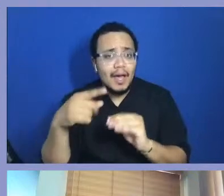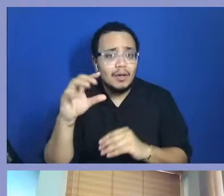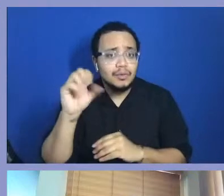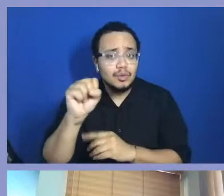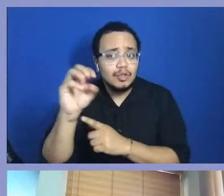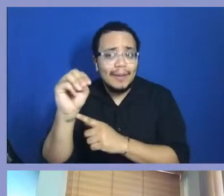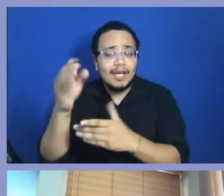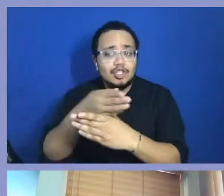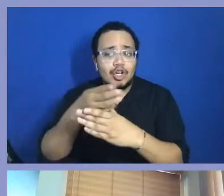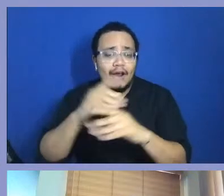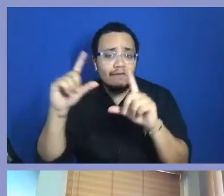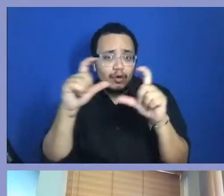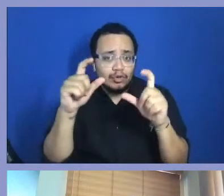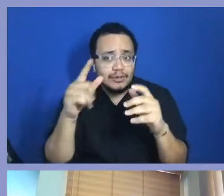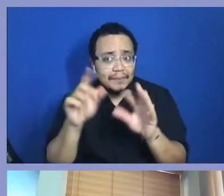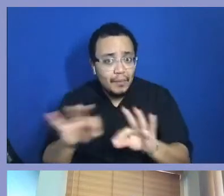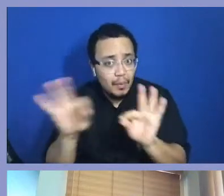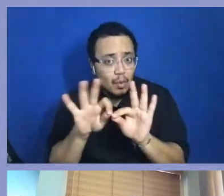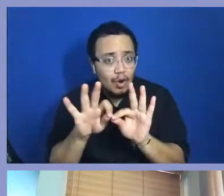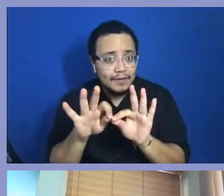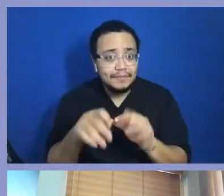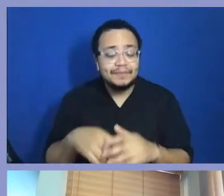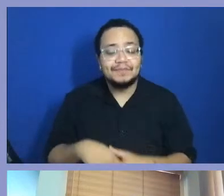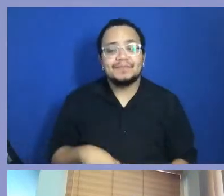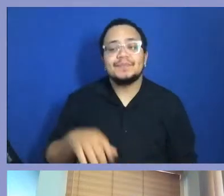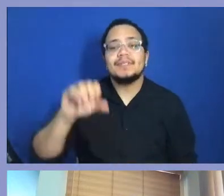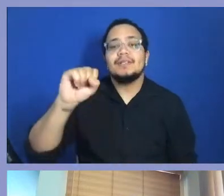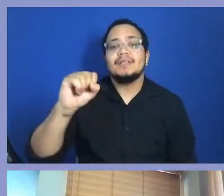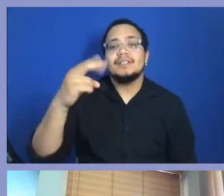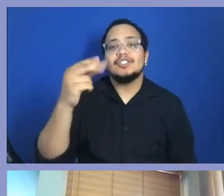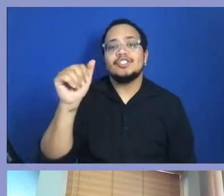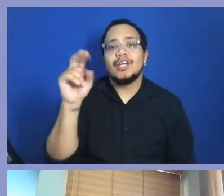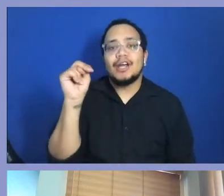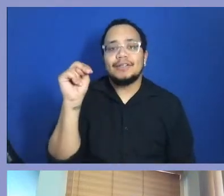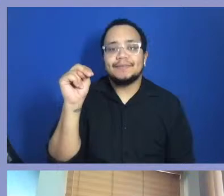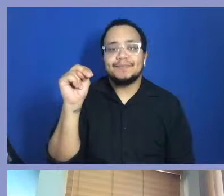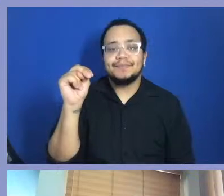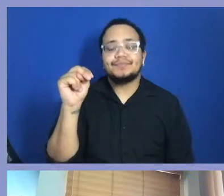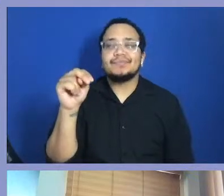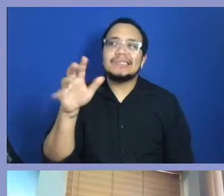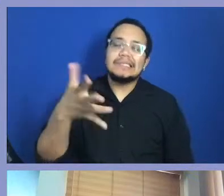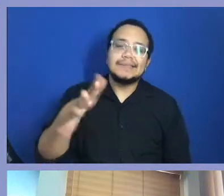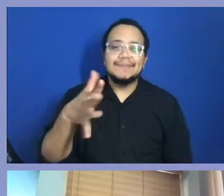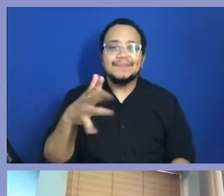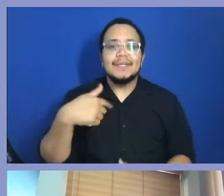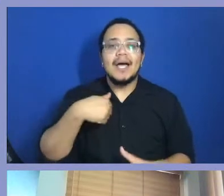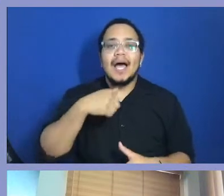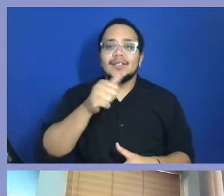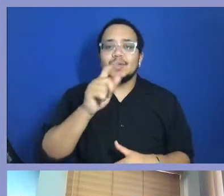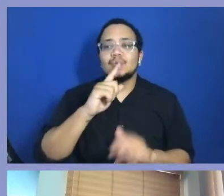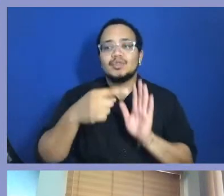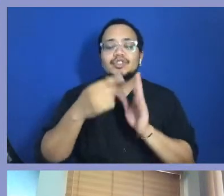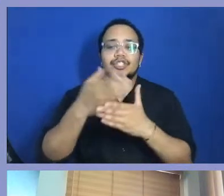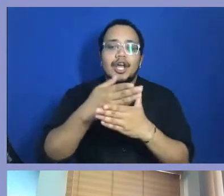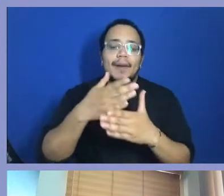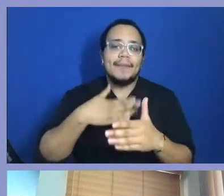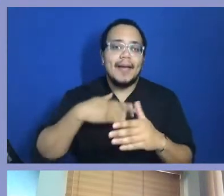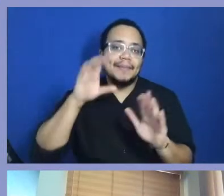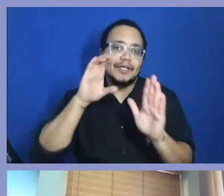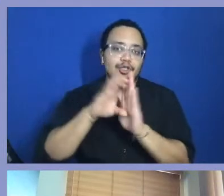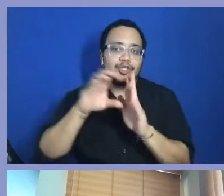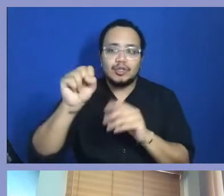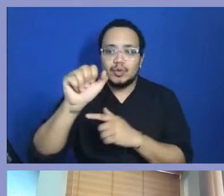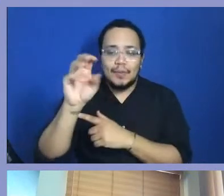photos and the value of them? I don't so much show my photos on social media. I'm lucky enough that I have a